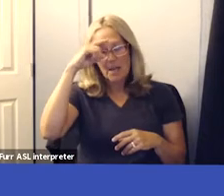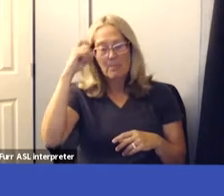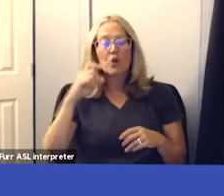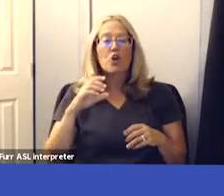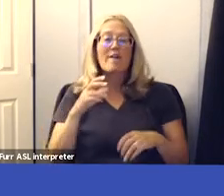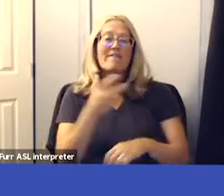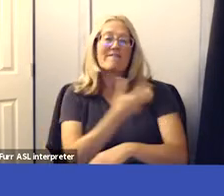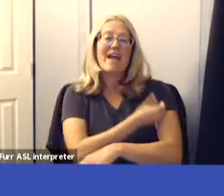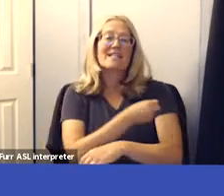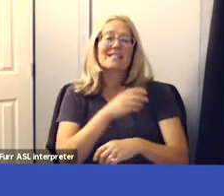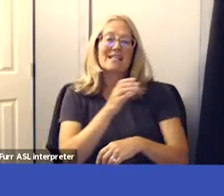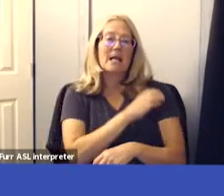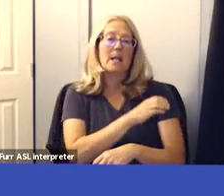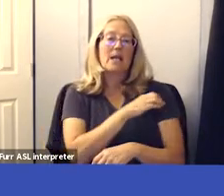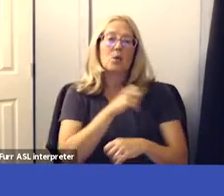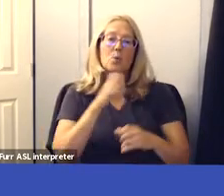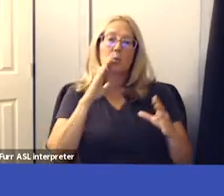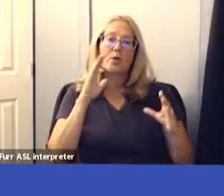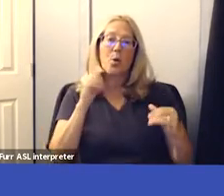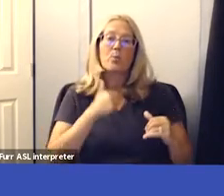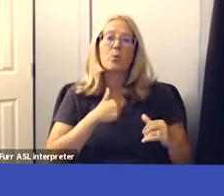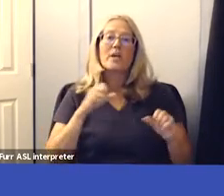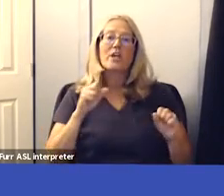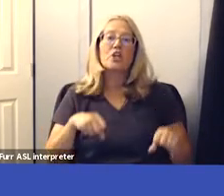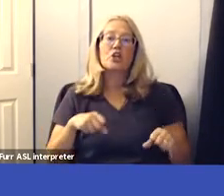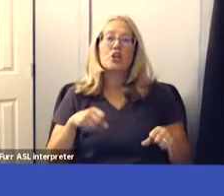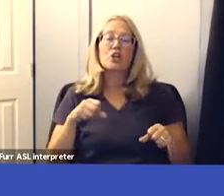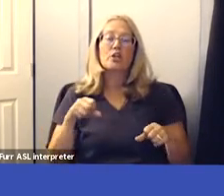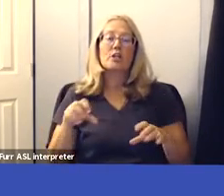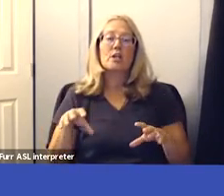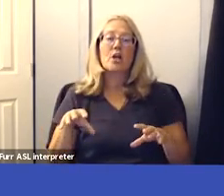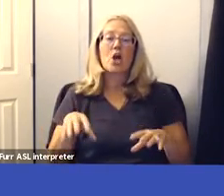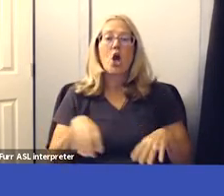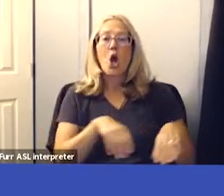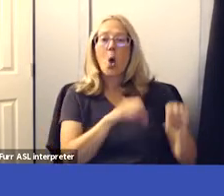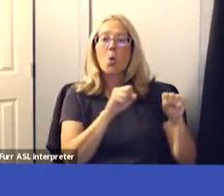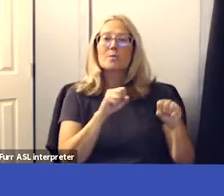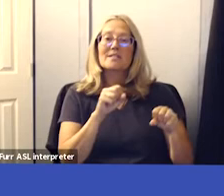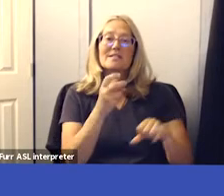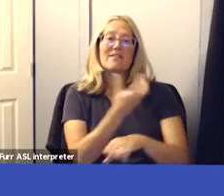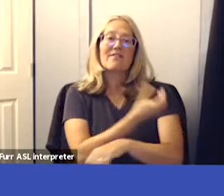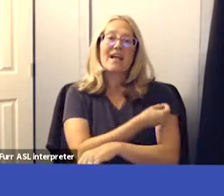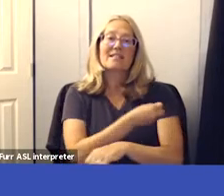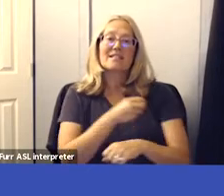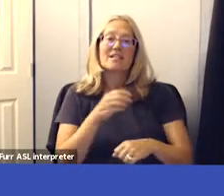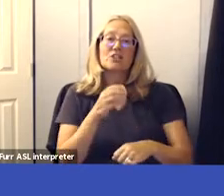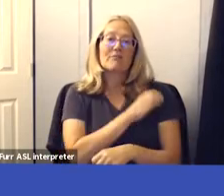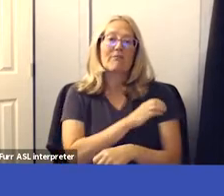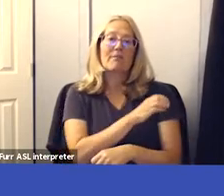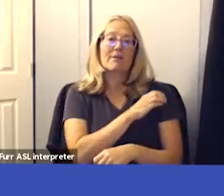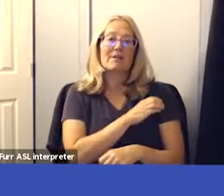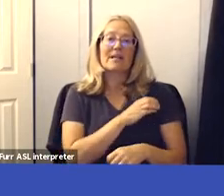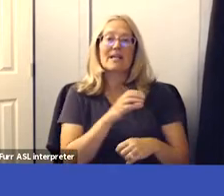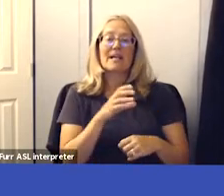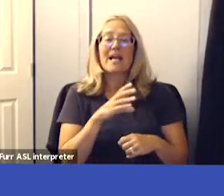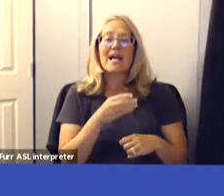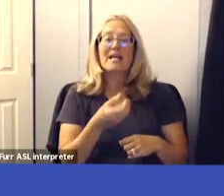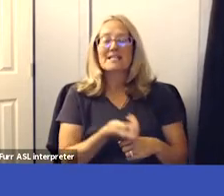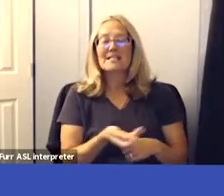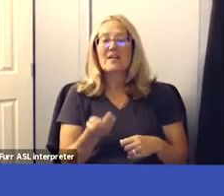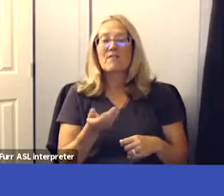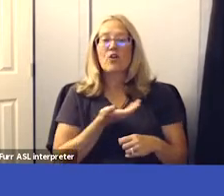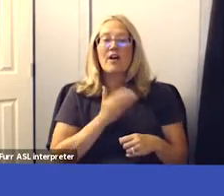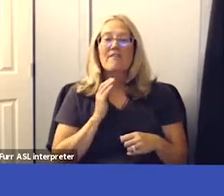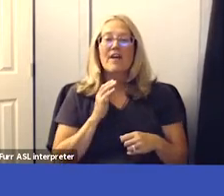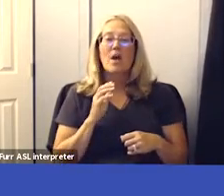that we would be able to host summer vaccination clinics and um a number of our